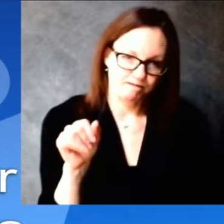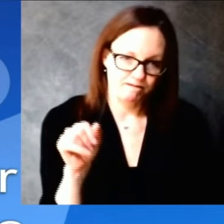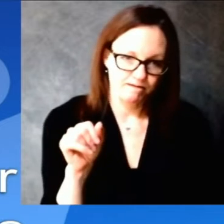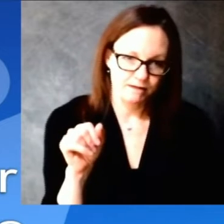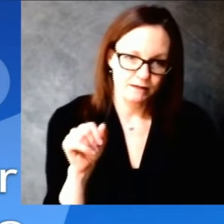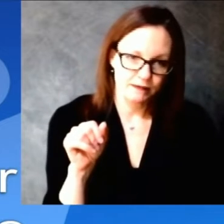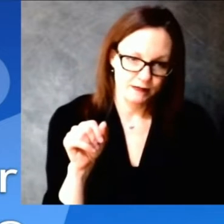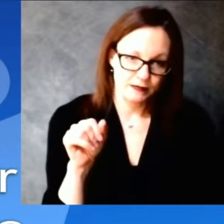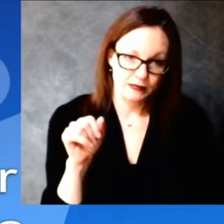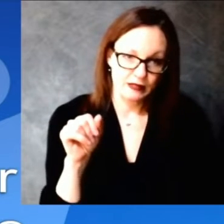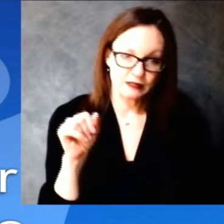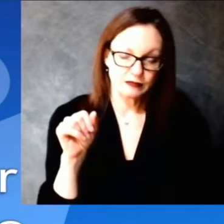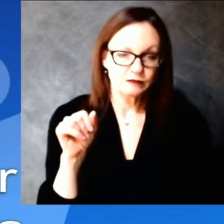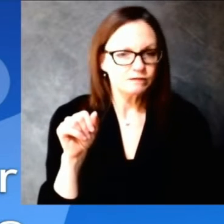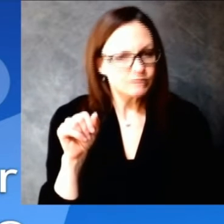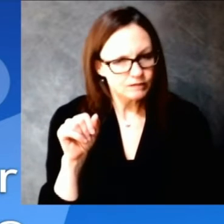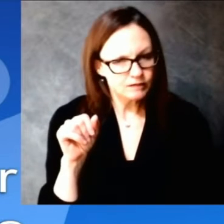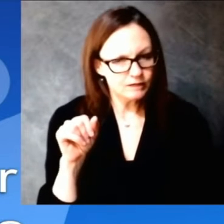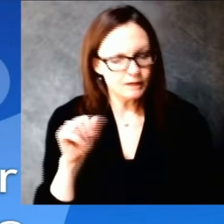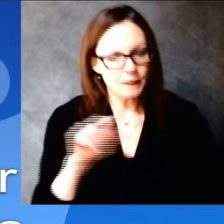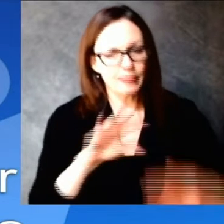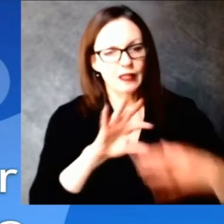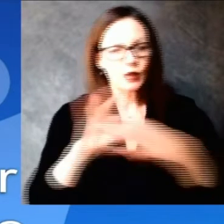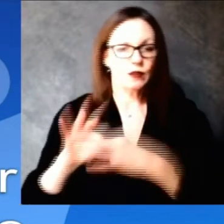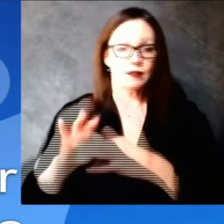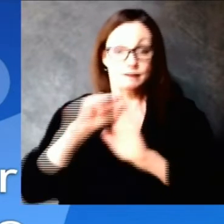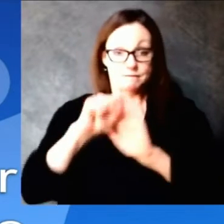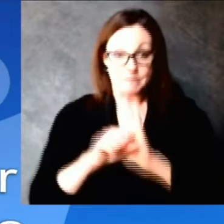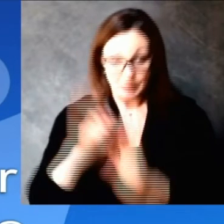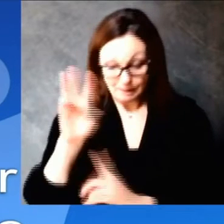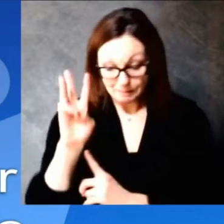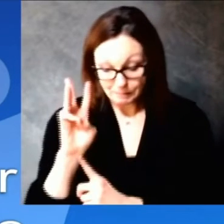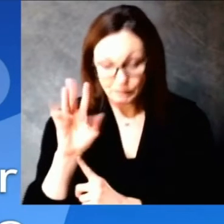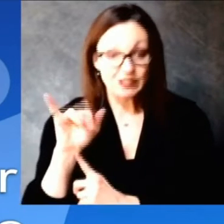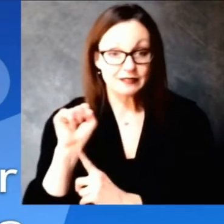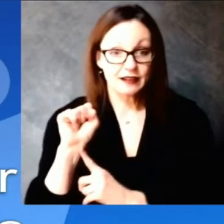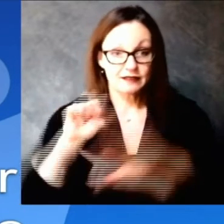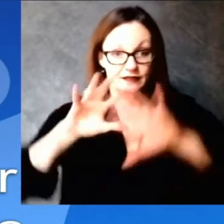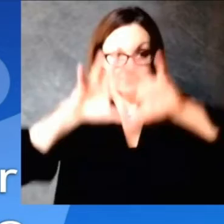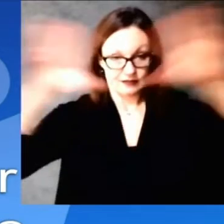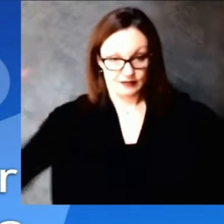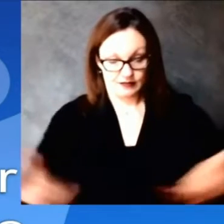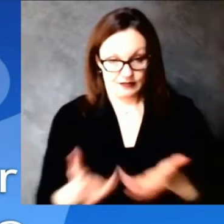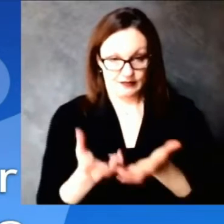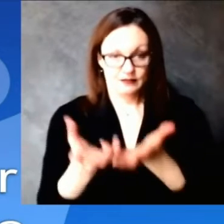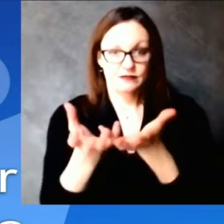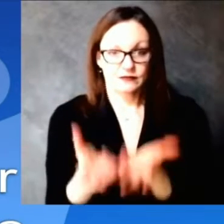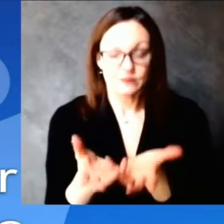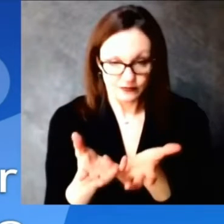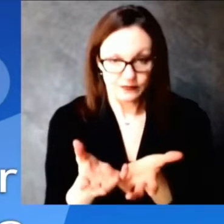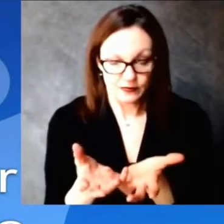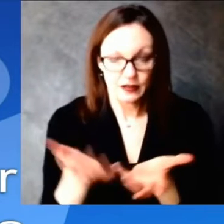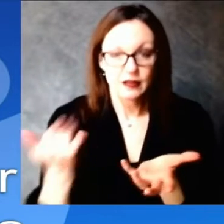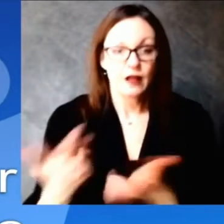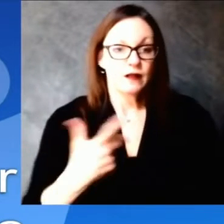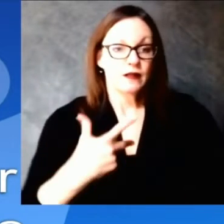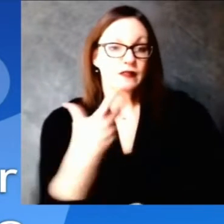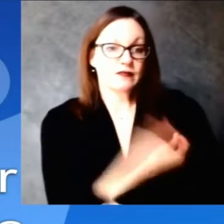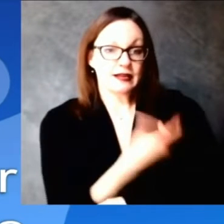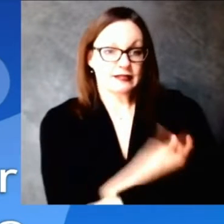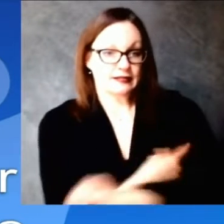have doses in hand ready to um get shots into arms and are you expecting this to help um